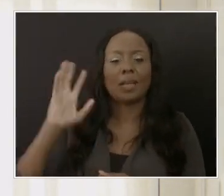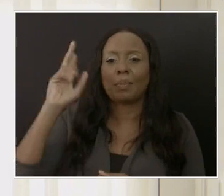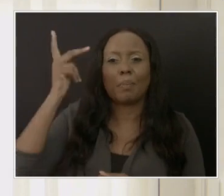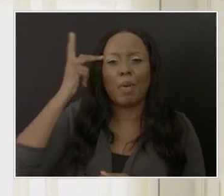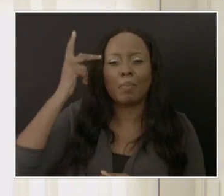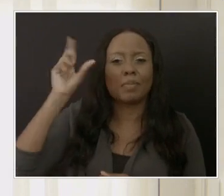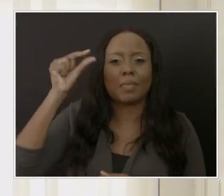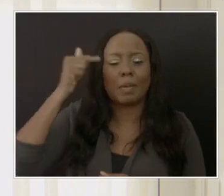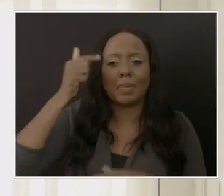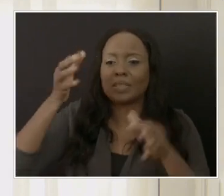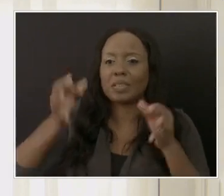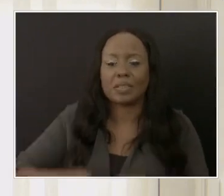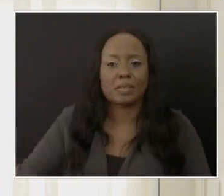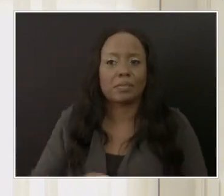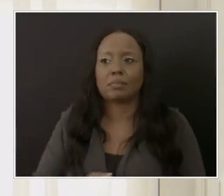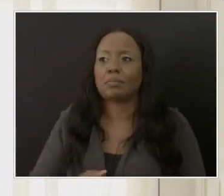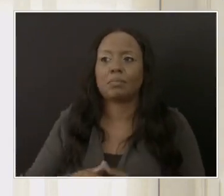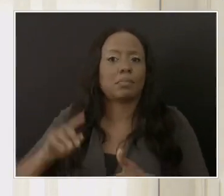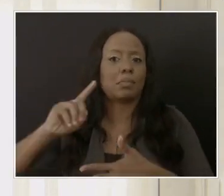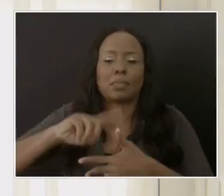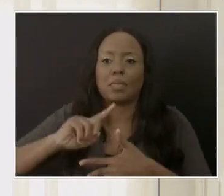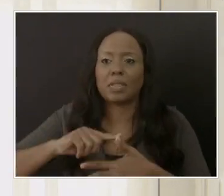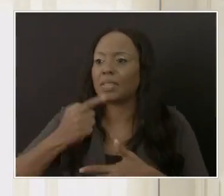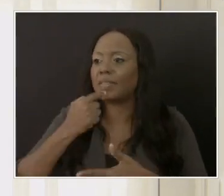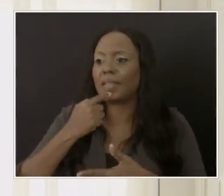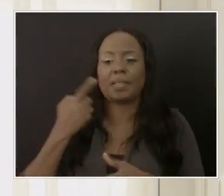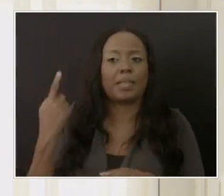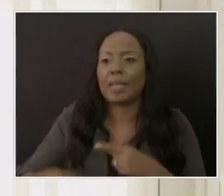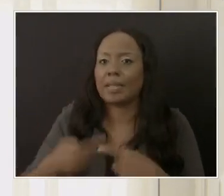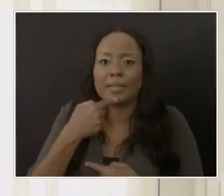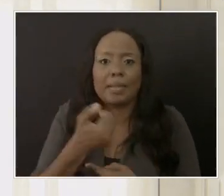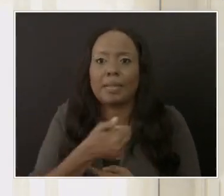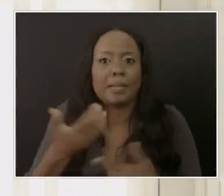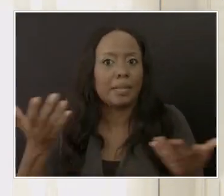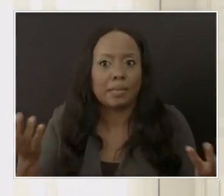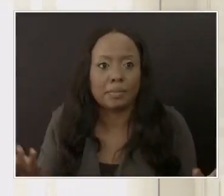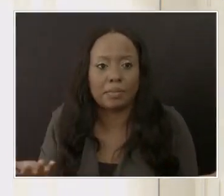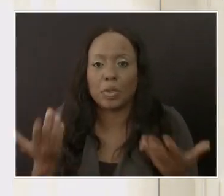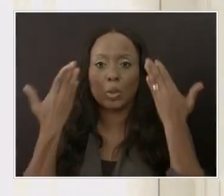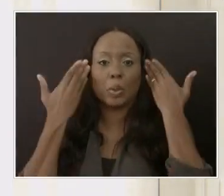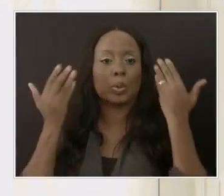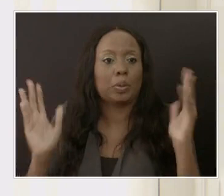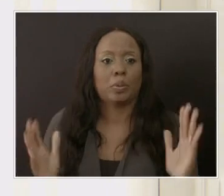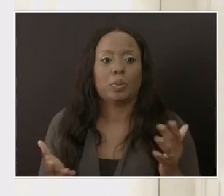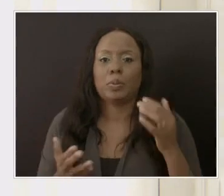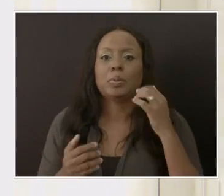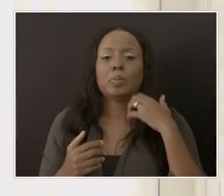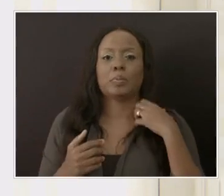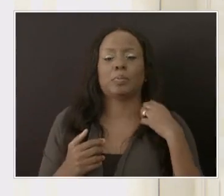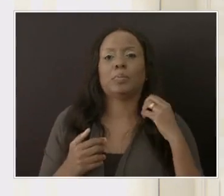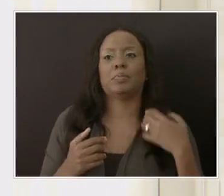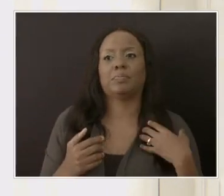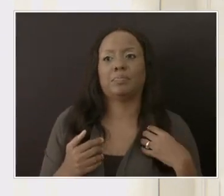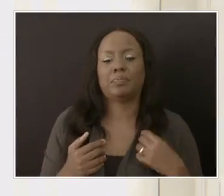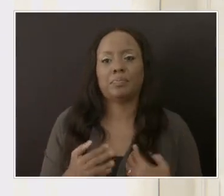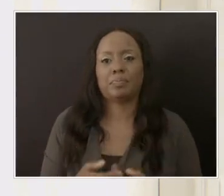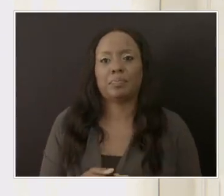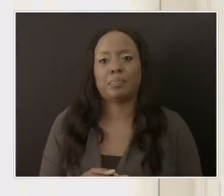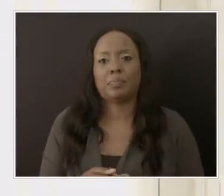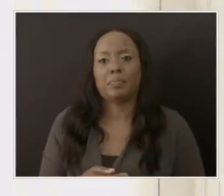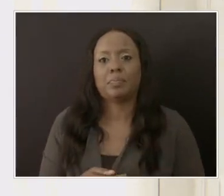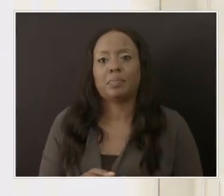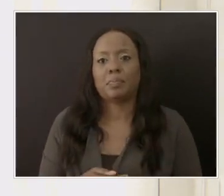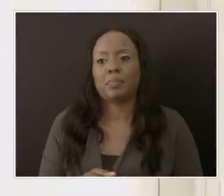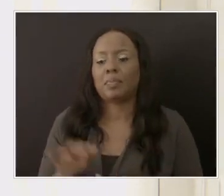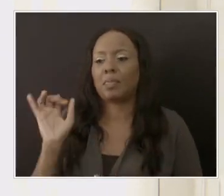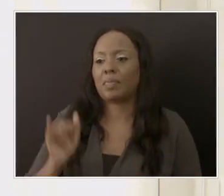George has already pointed out that uh he cannot venture into that particular area because uh at another level